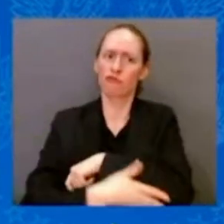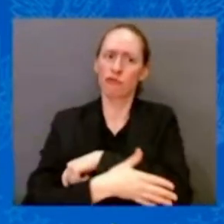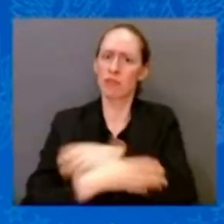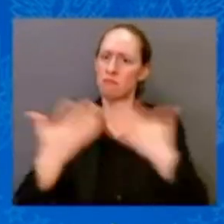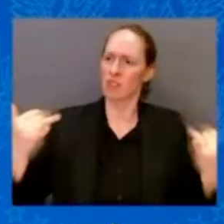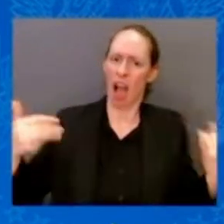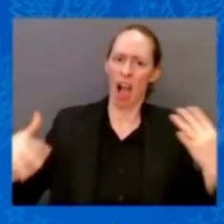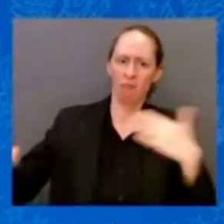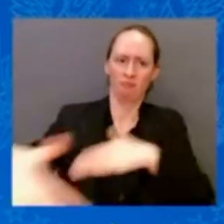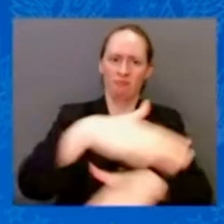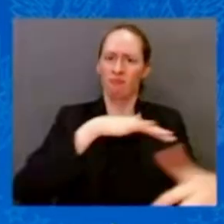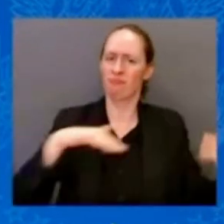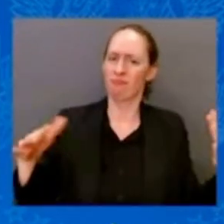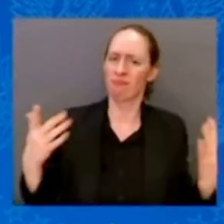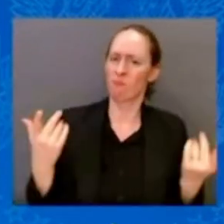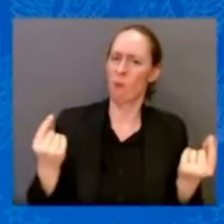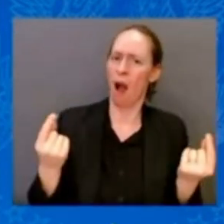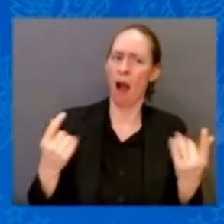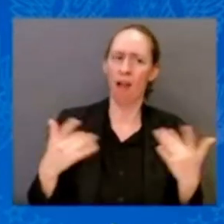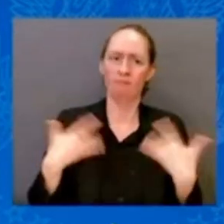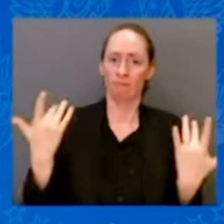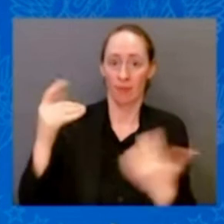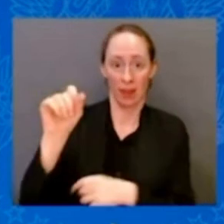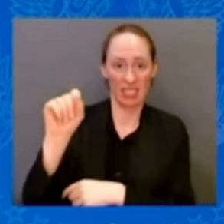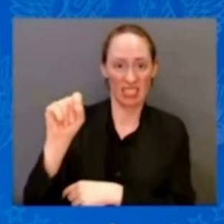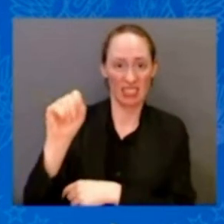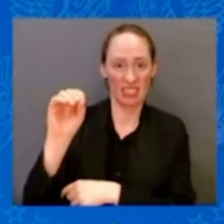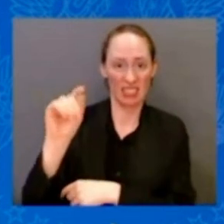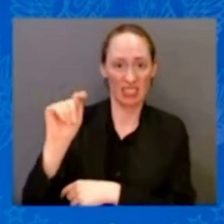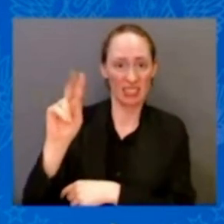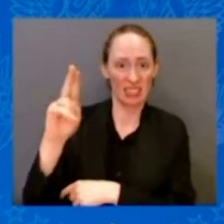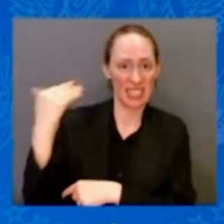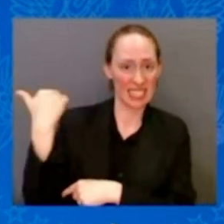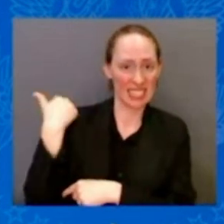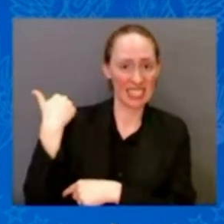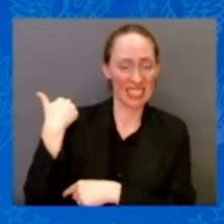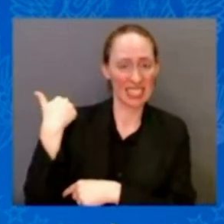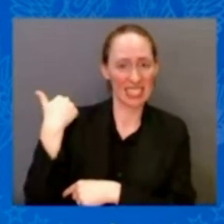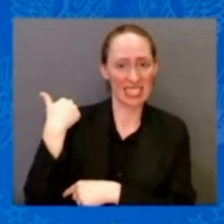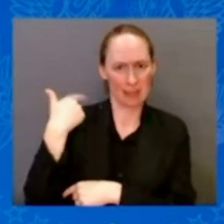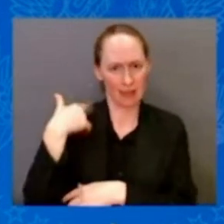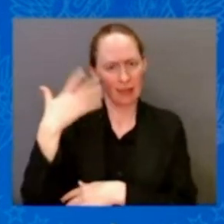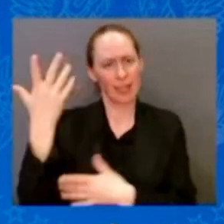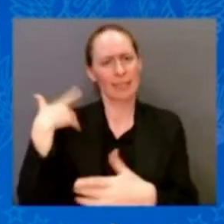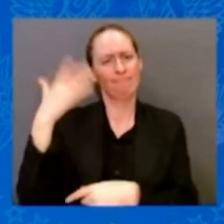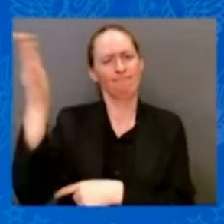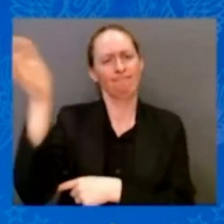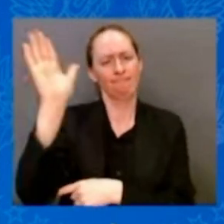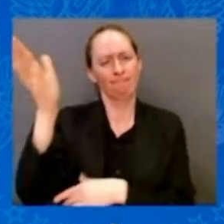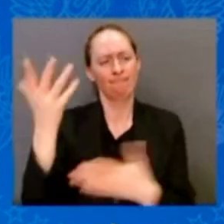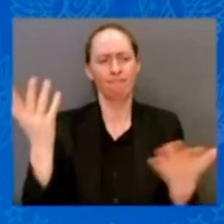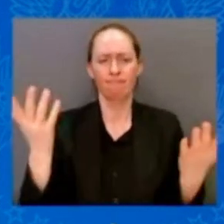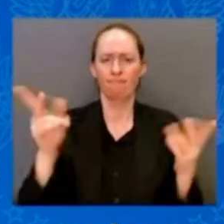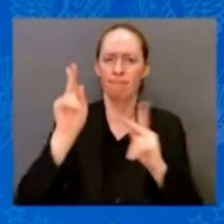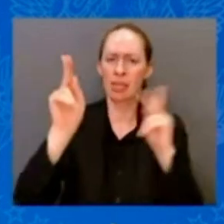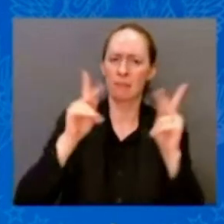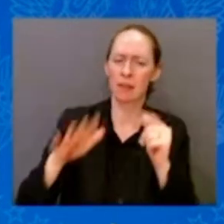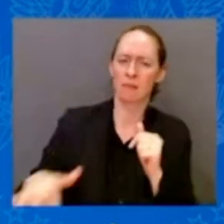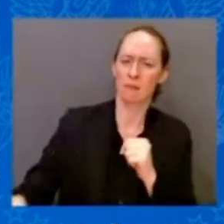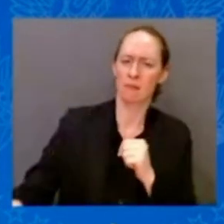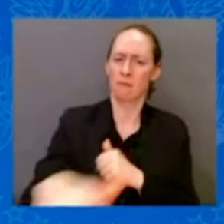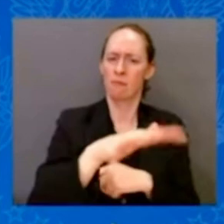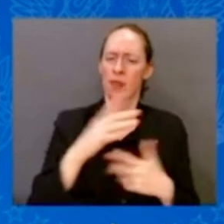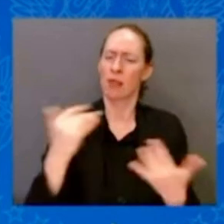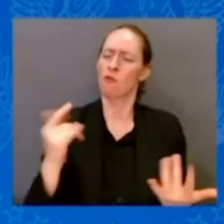I said it's because of the people of this country, the resilience and the strength. The soul of the nation is strong, and the backbone of this nation is strong.